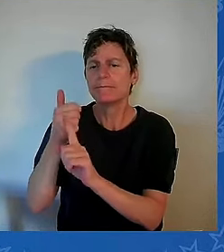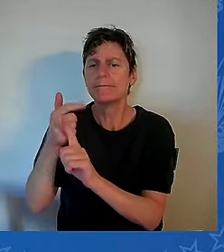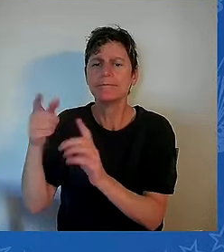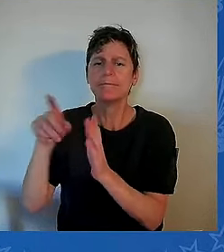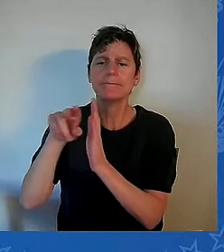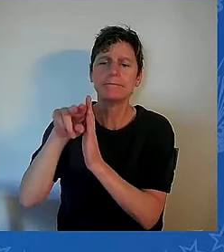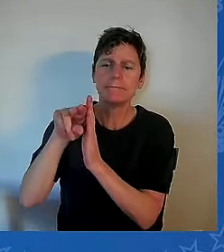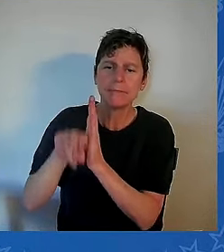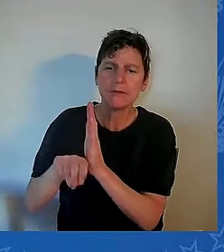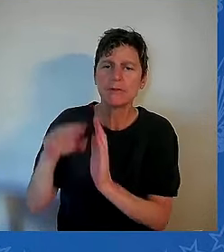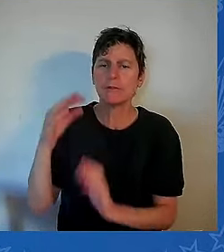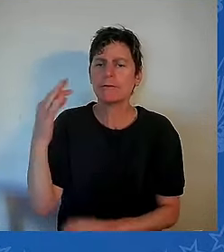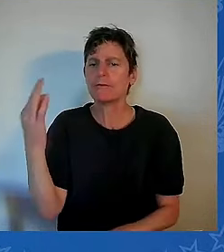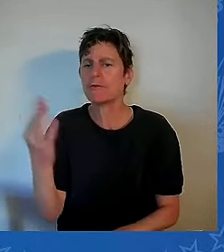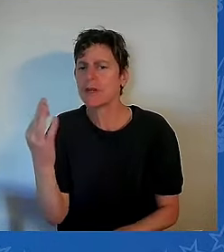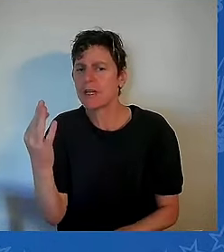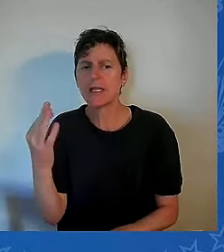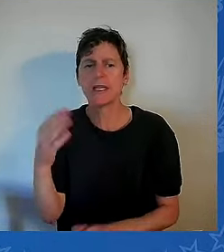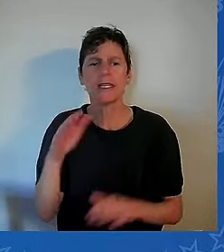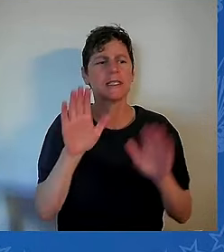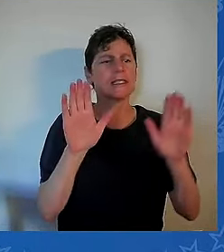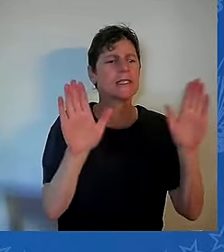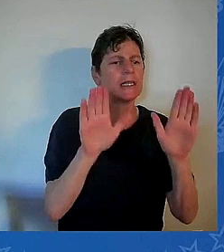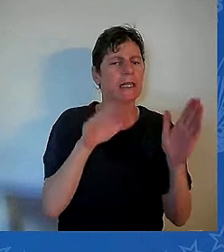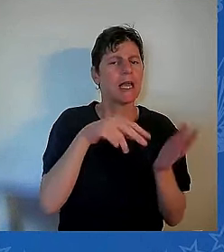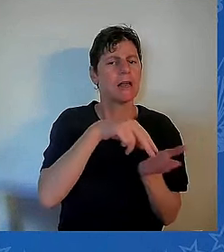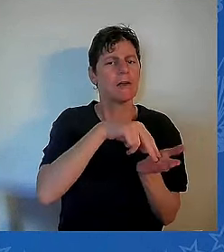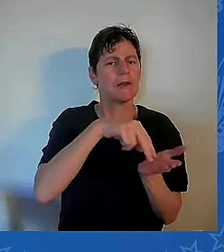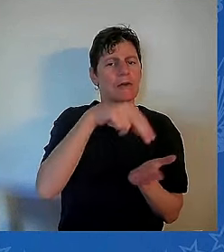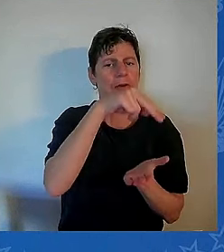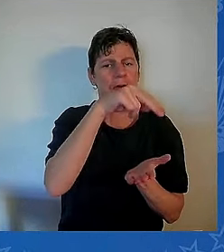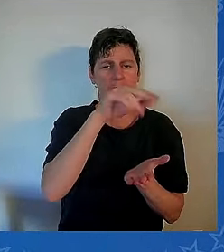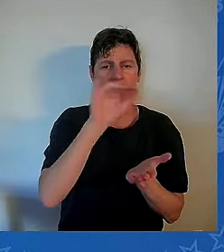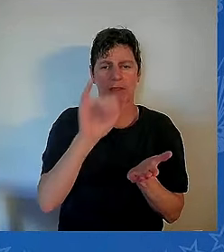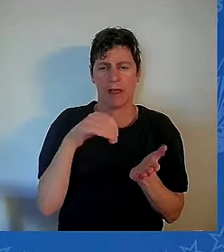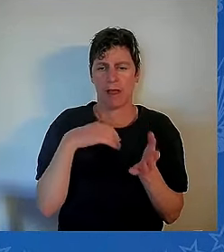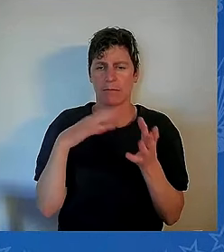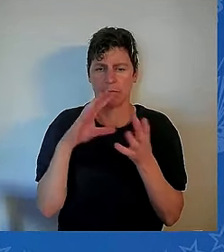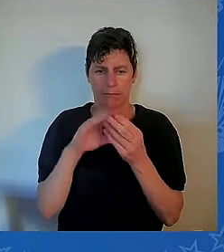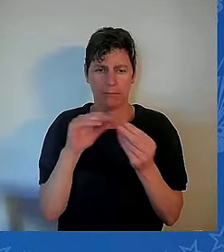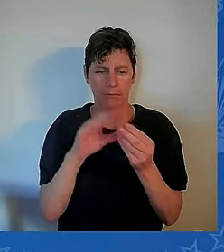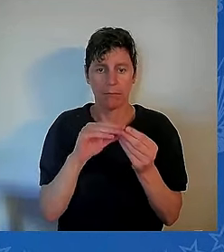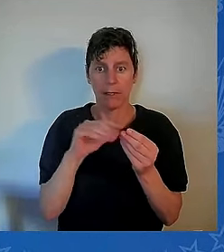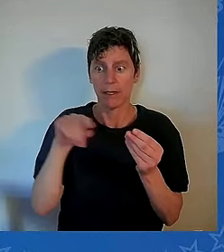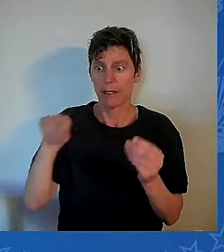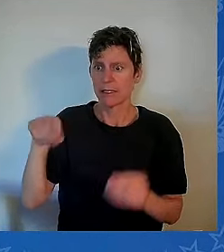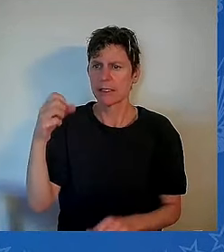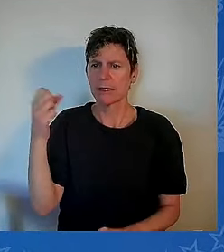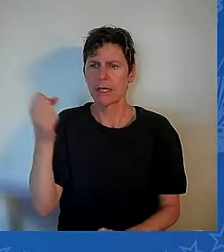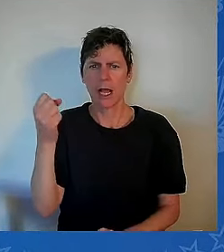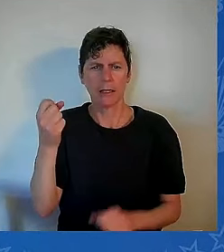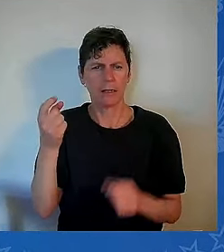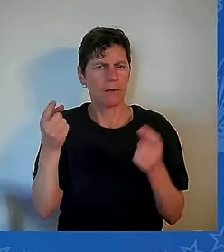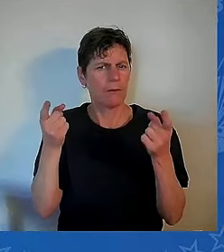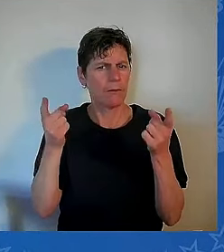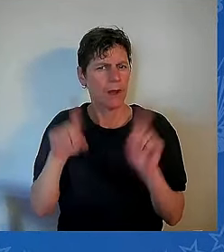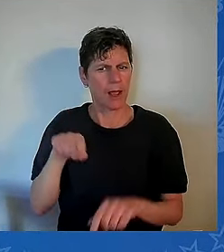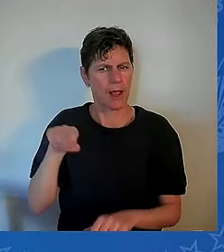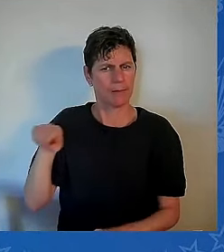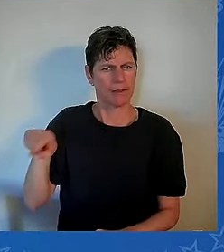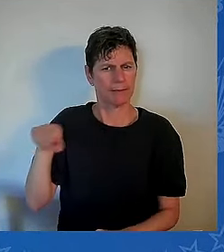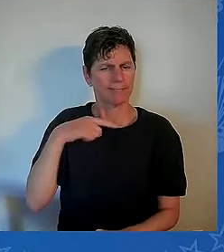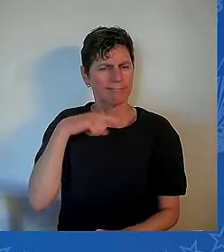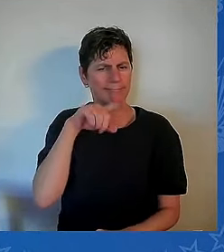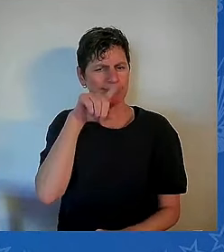We don't talk nearly enough about that Saturday when his disciples felt all hope was